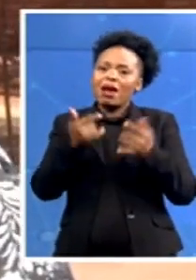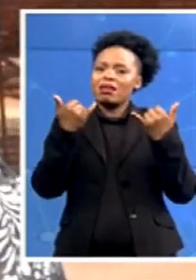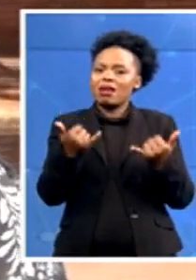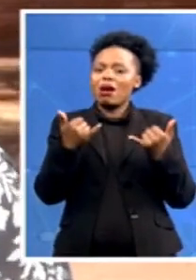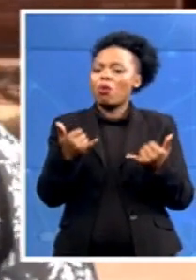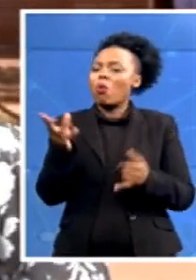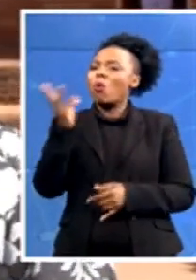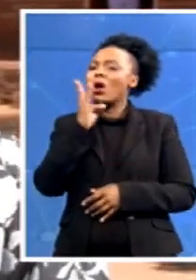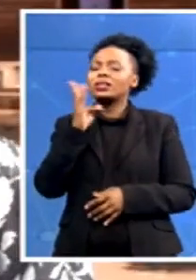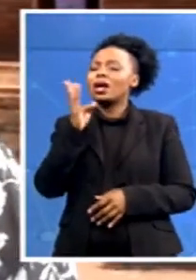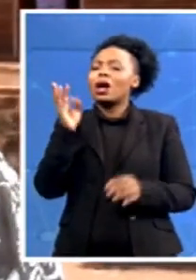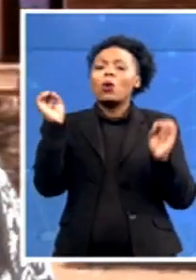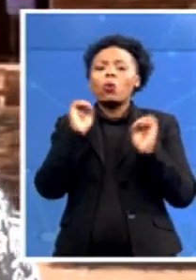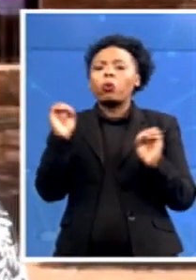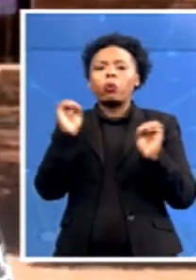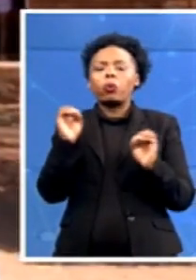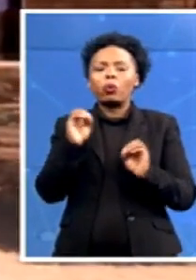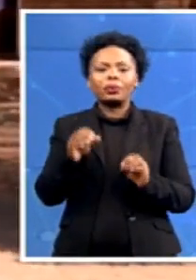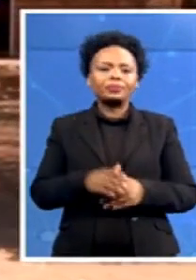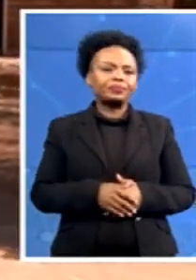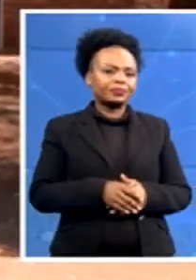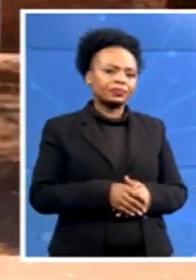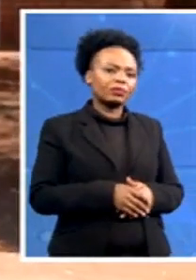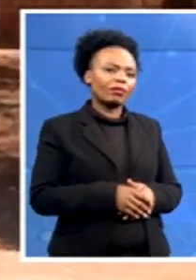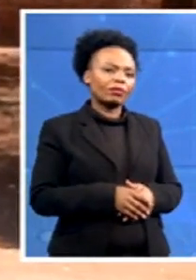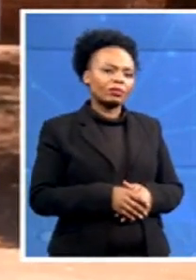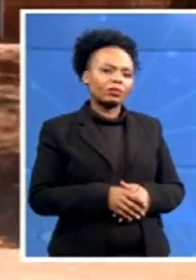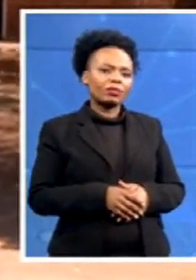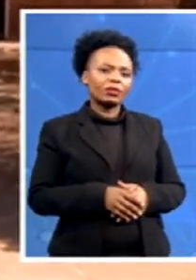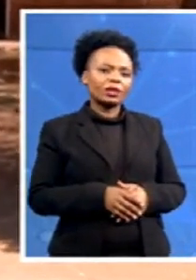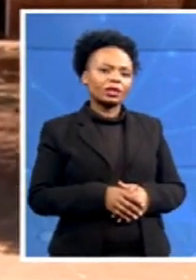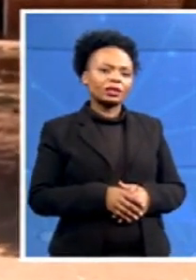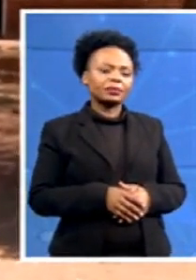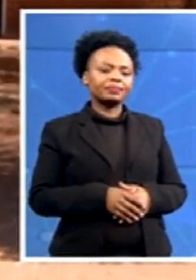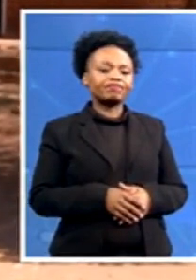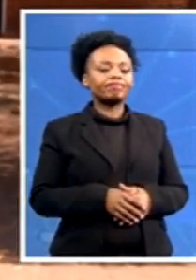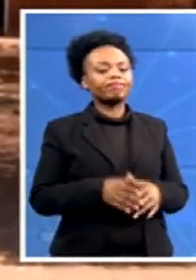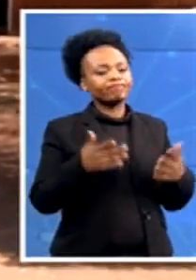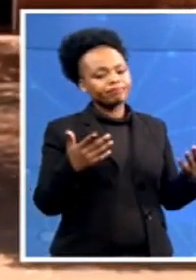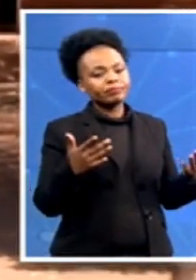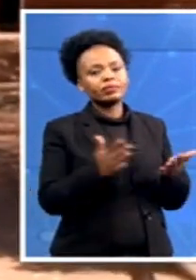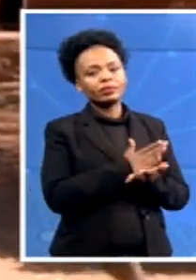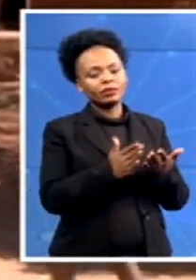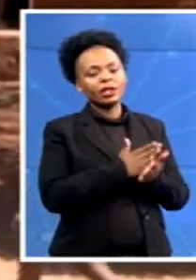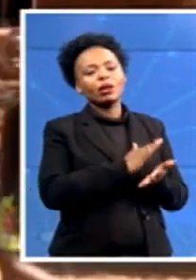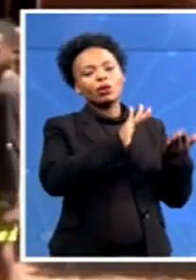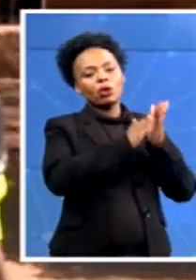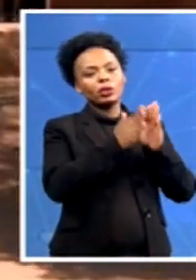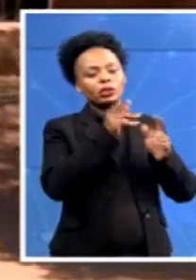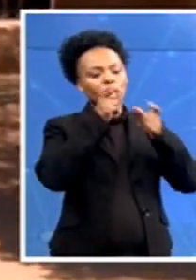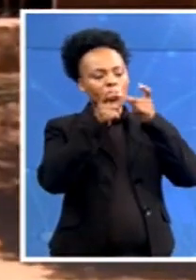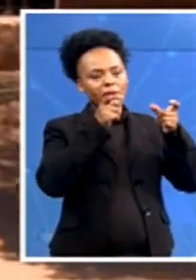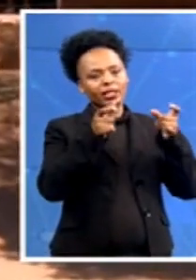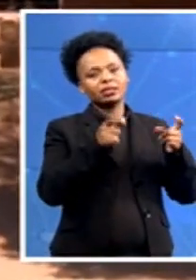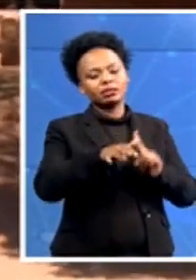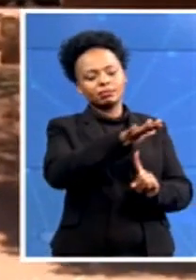Thank you so much, sir. These are some of the views of the residents of Tabazimbi, where we expect EFF leader,